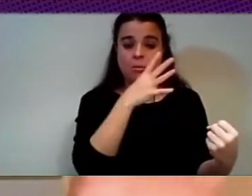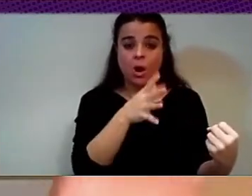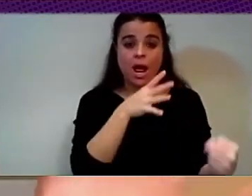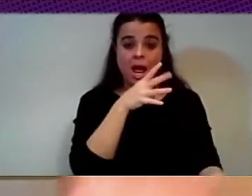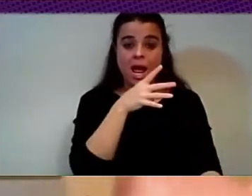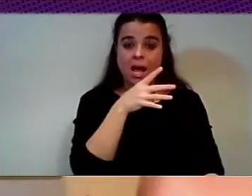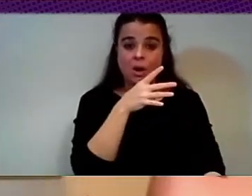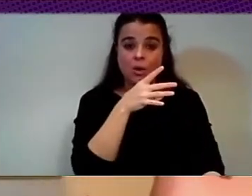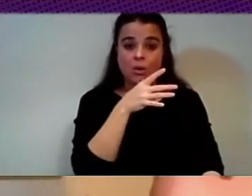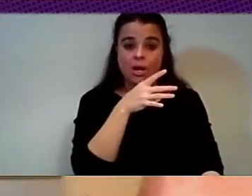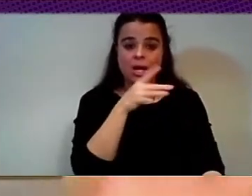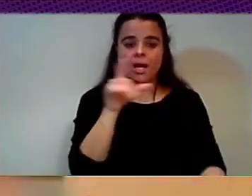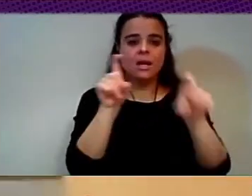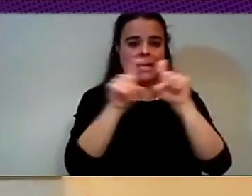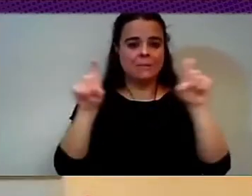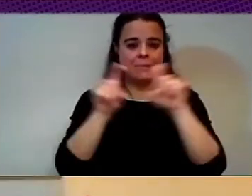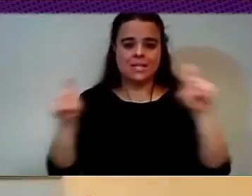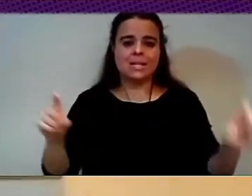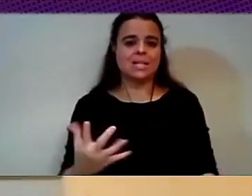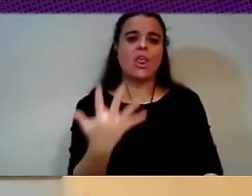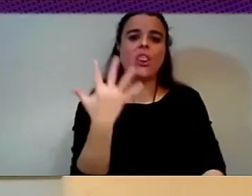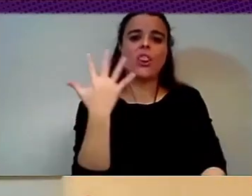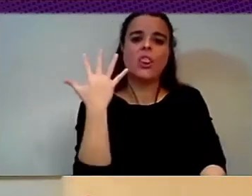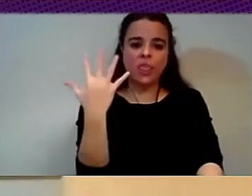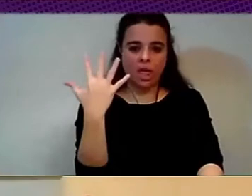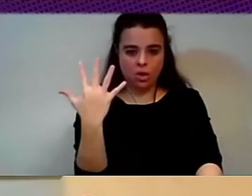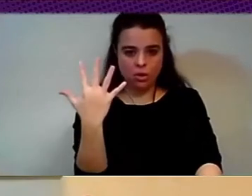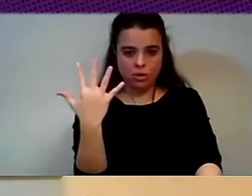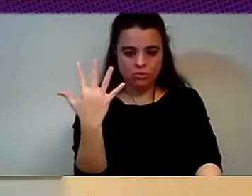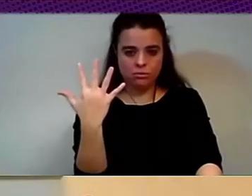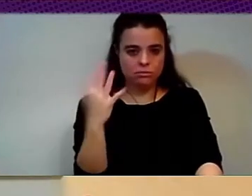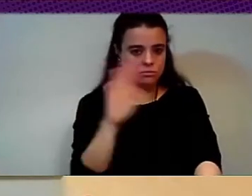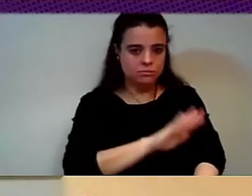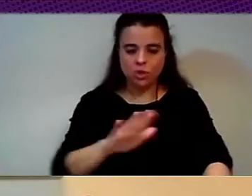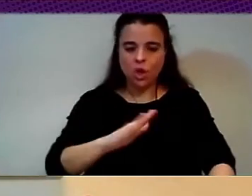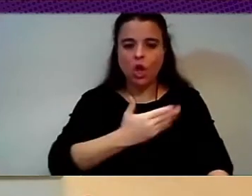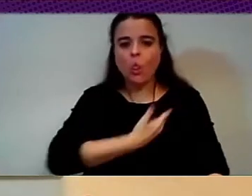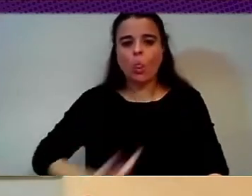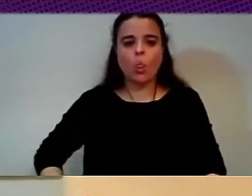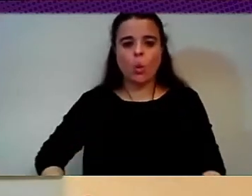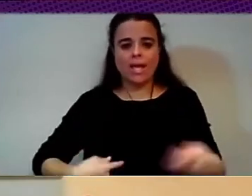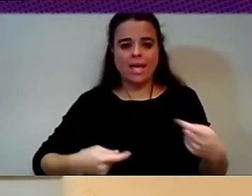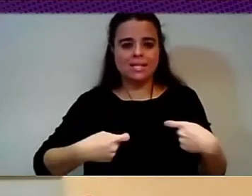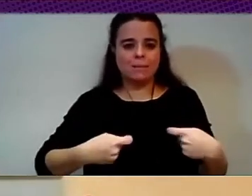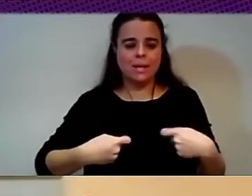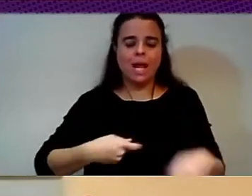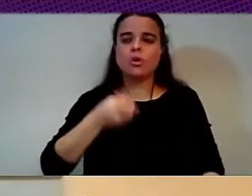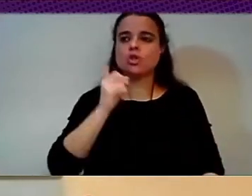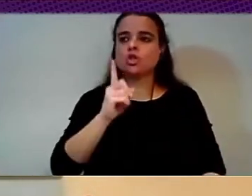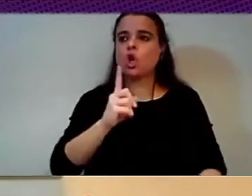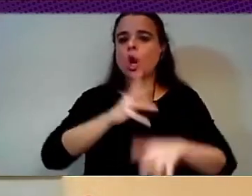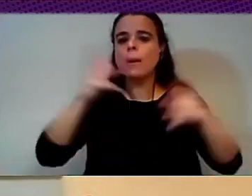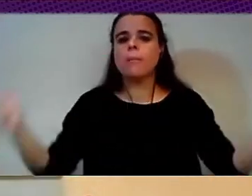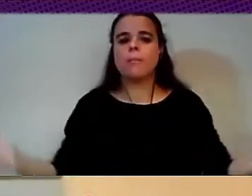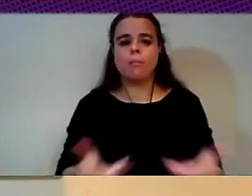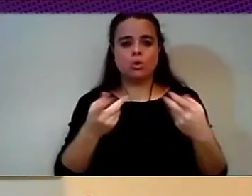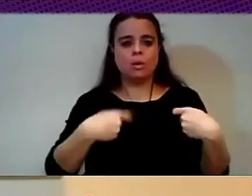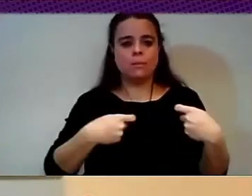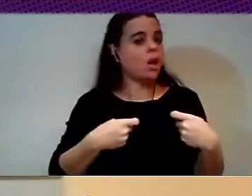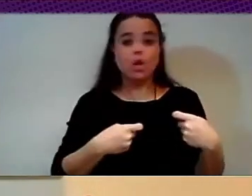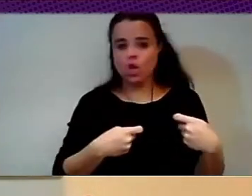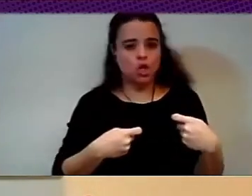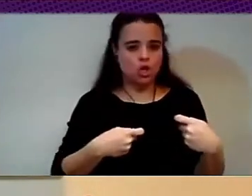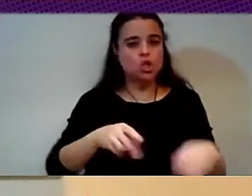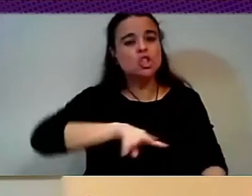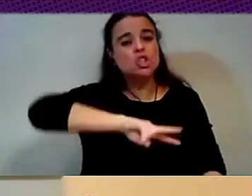the market. They are not just driving the market. They are the market. mean, the big tech today, 20%